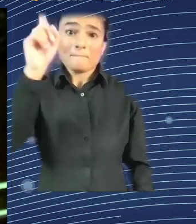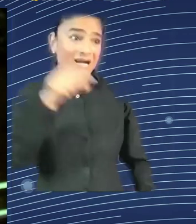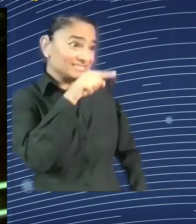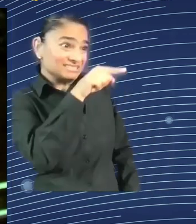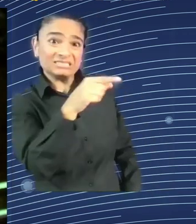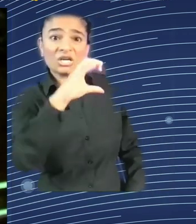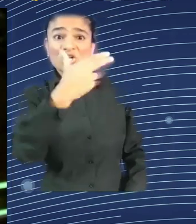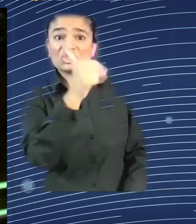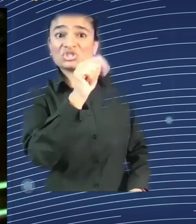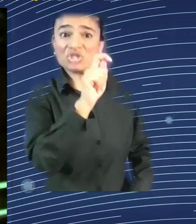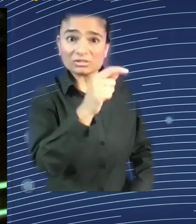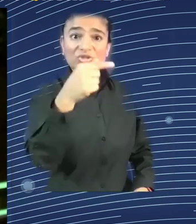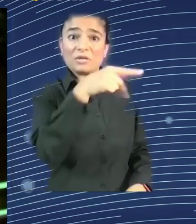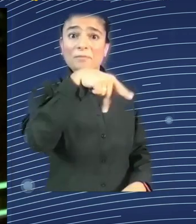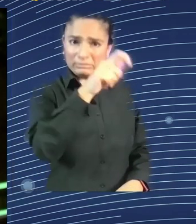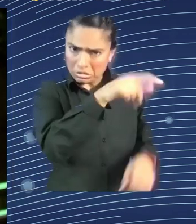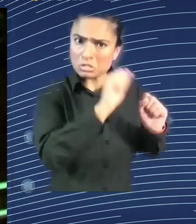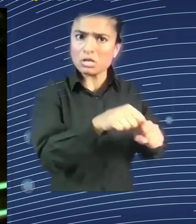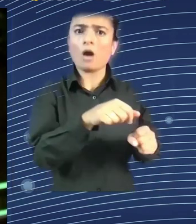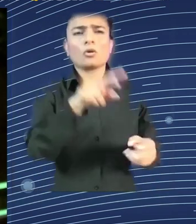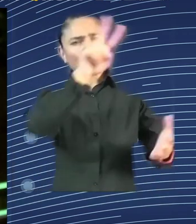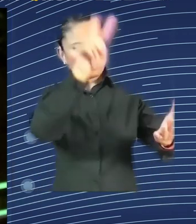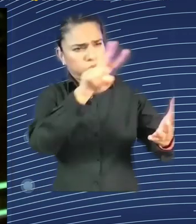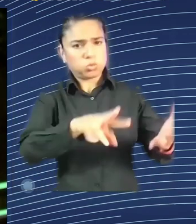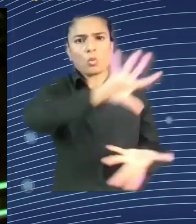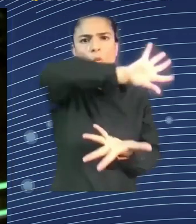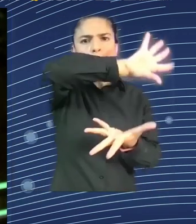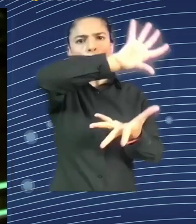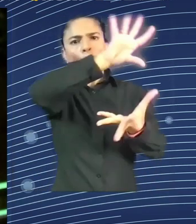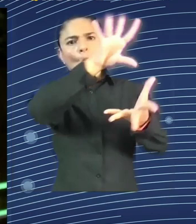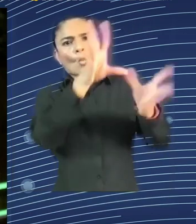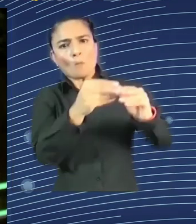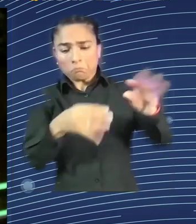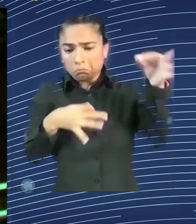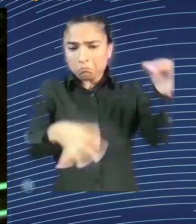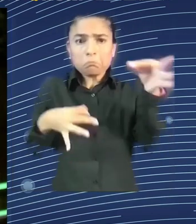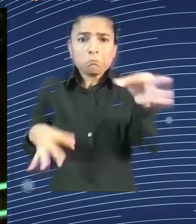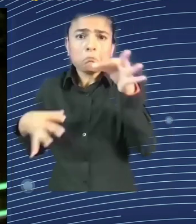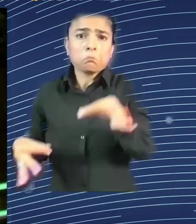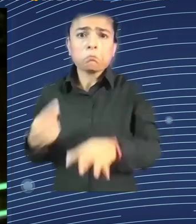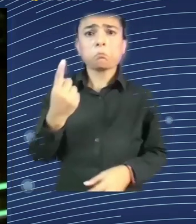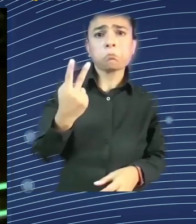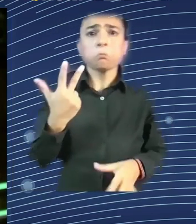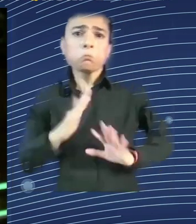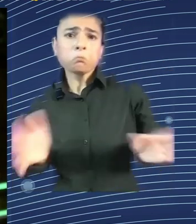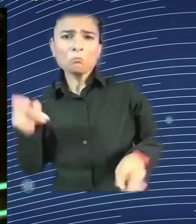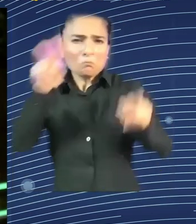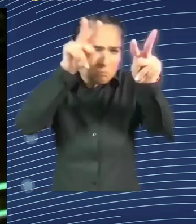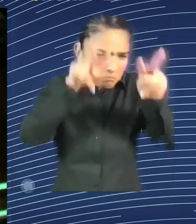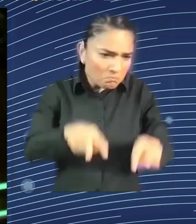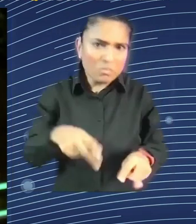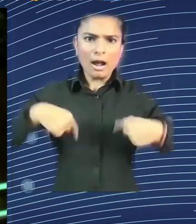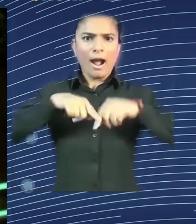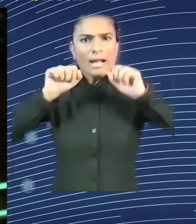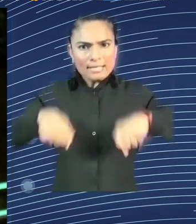can facilitate, simplify, and make specially administrative work easier. Now, I